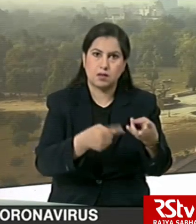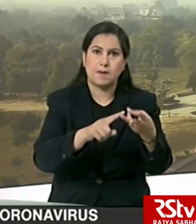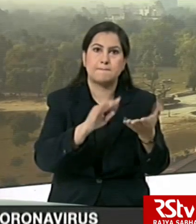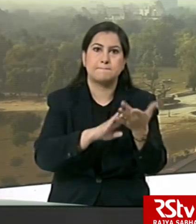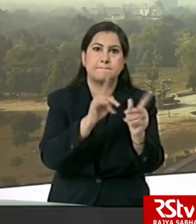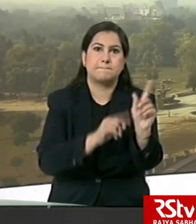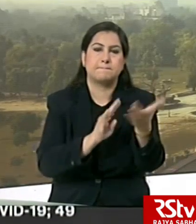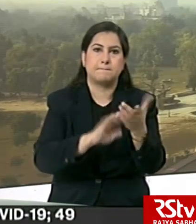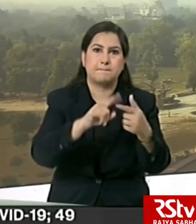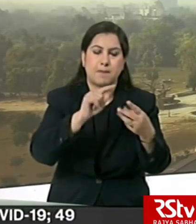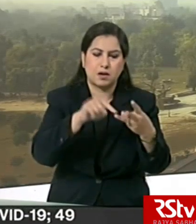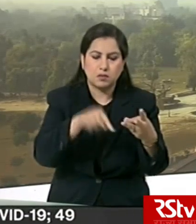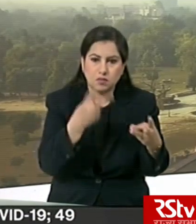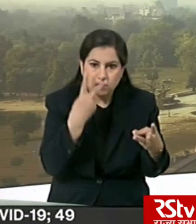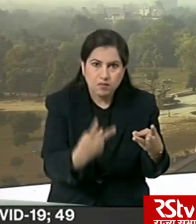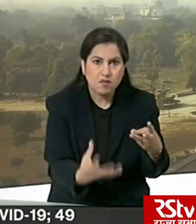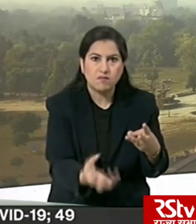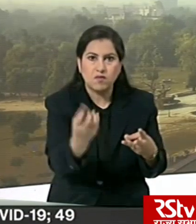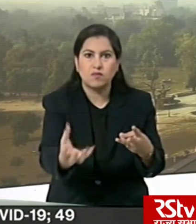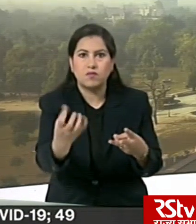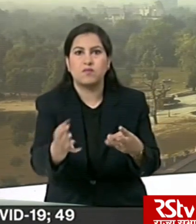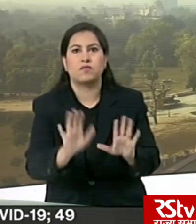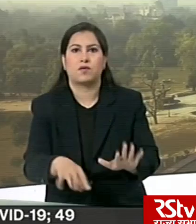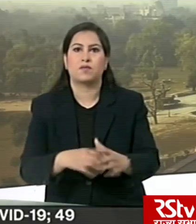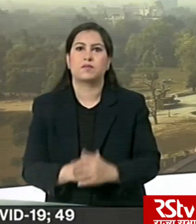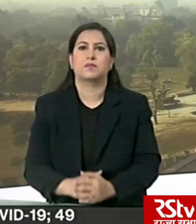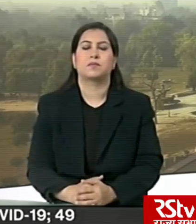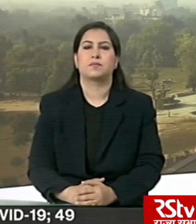reported a sharp increase in the corona patients.